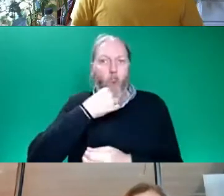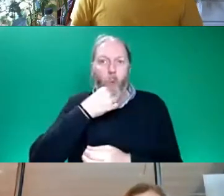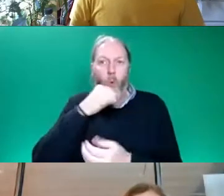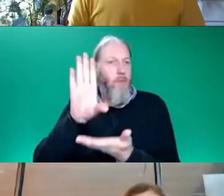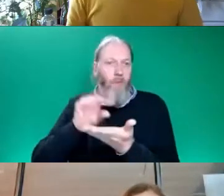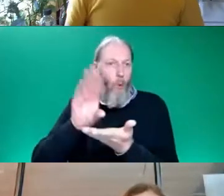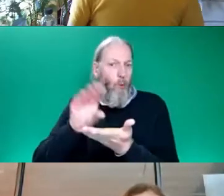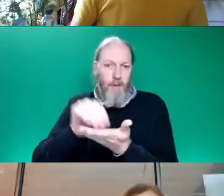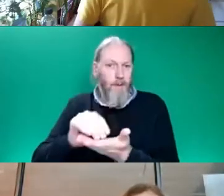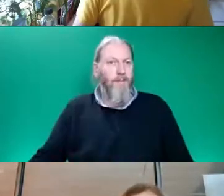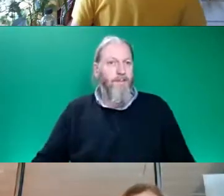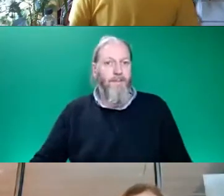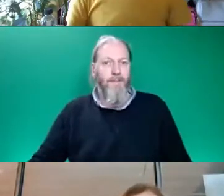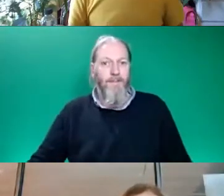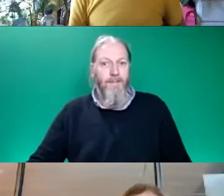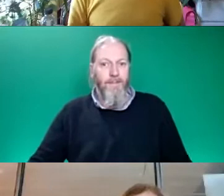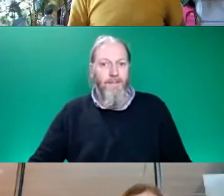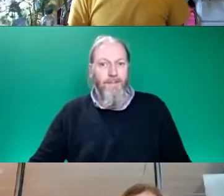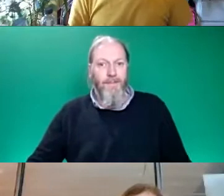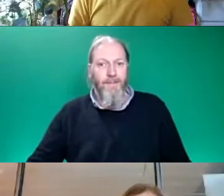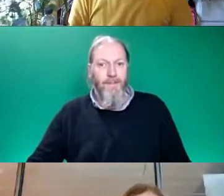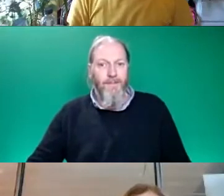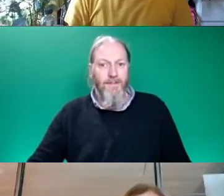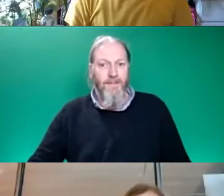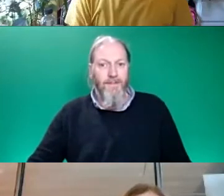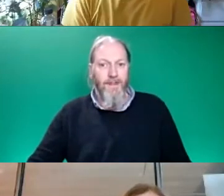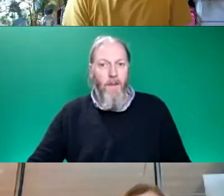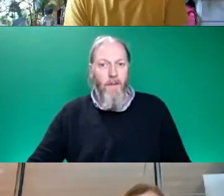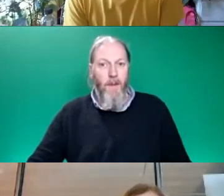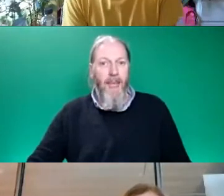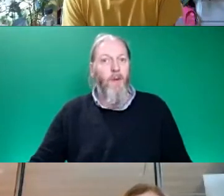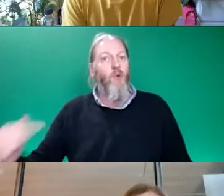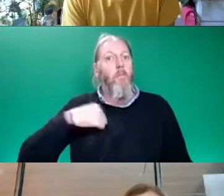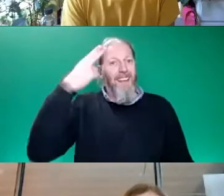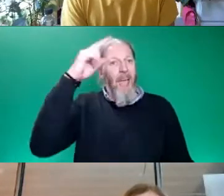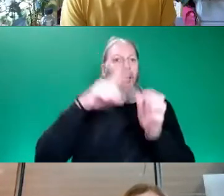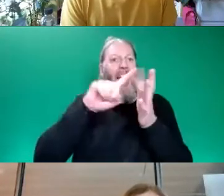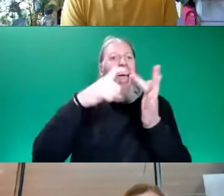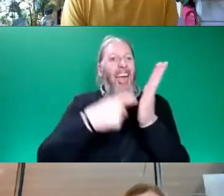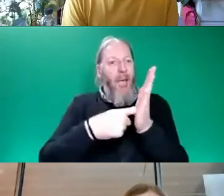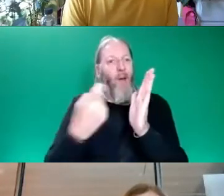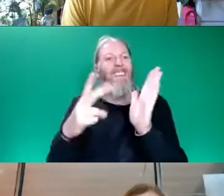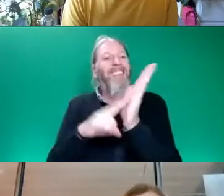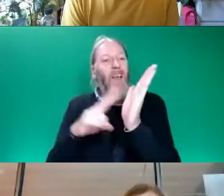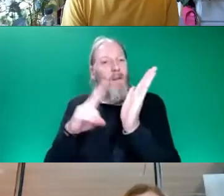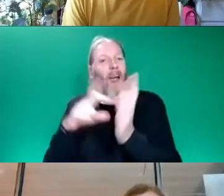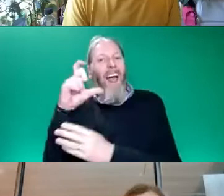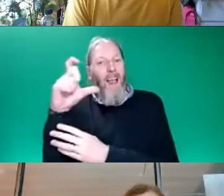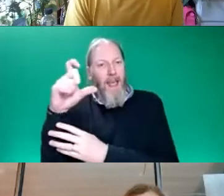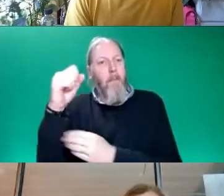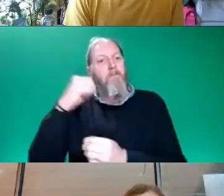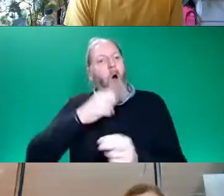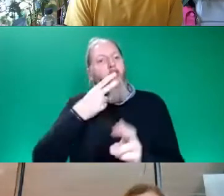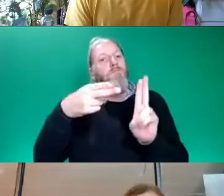Okay so as I just said I'm Eyre Nicholson-Clasby, I use they them pronouns and I'm the project manager for the Voice and Influence Partnership.